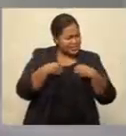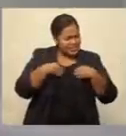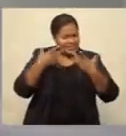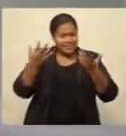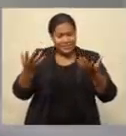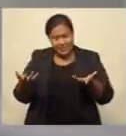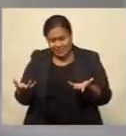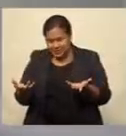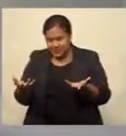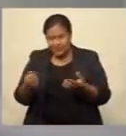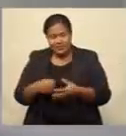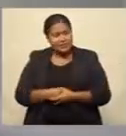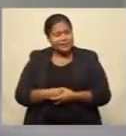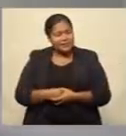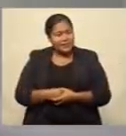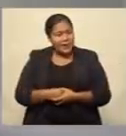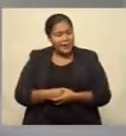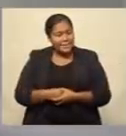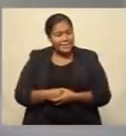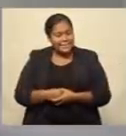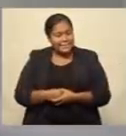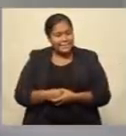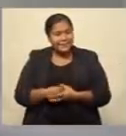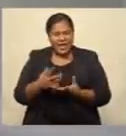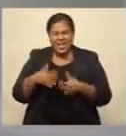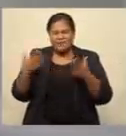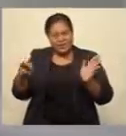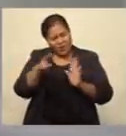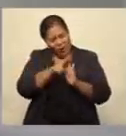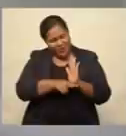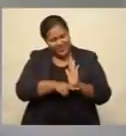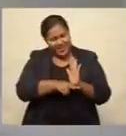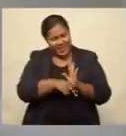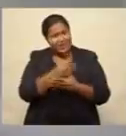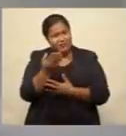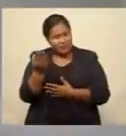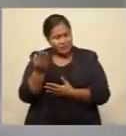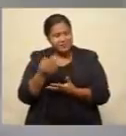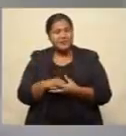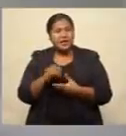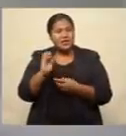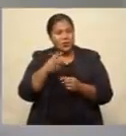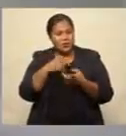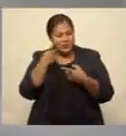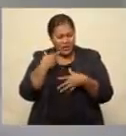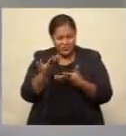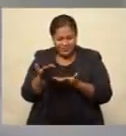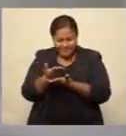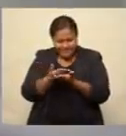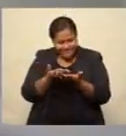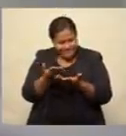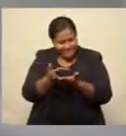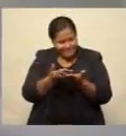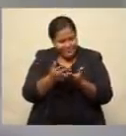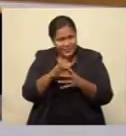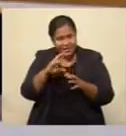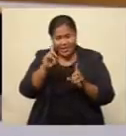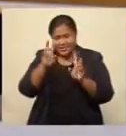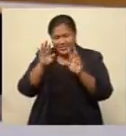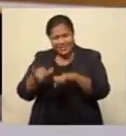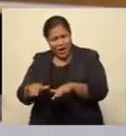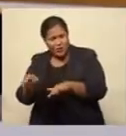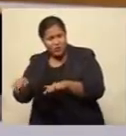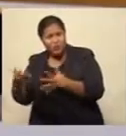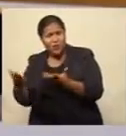hotels and resorts, but we're trying to sort of filter down to the communities